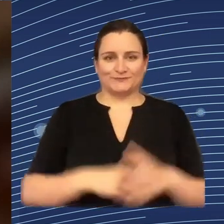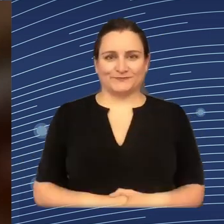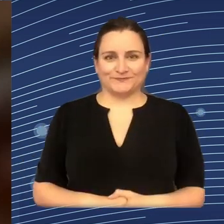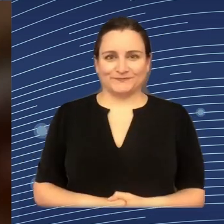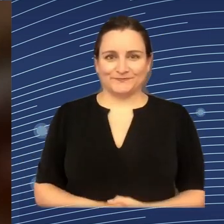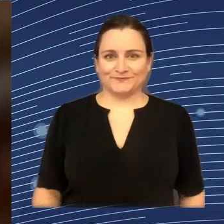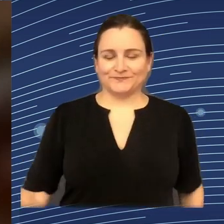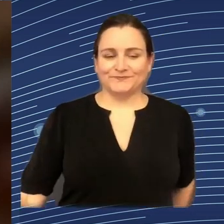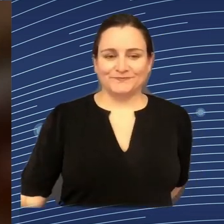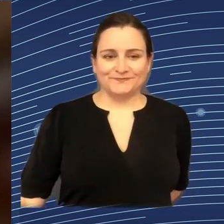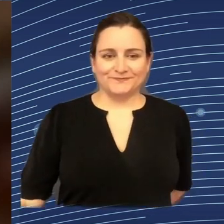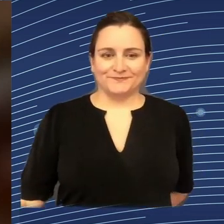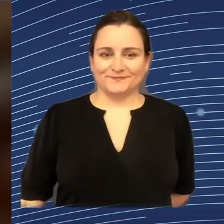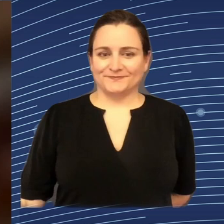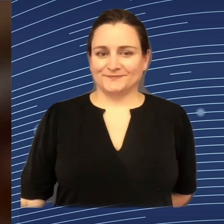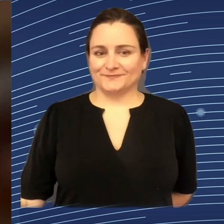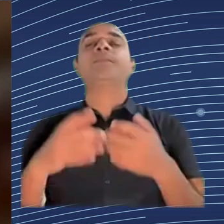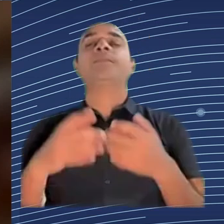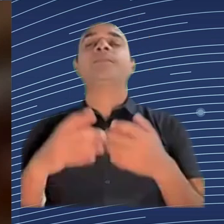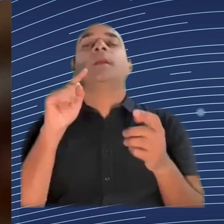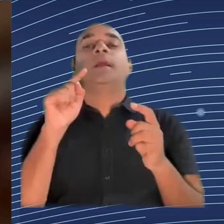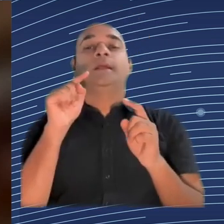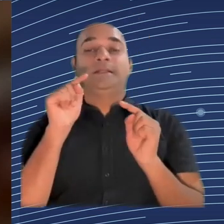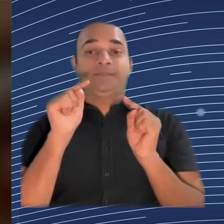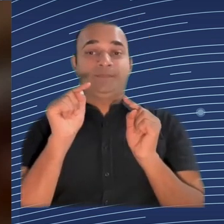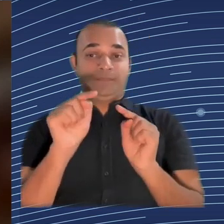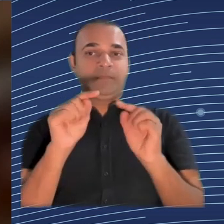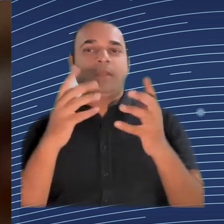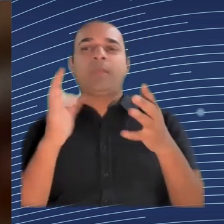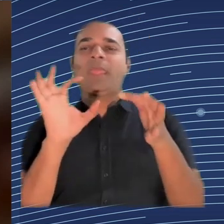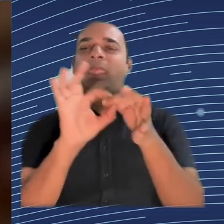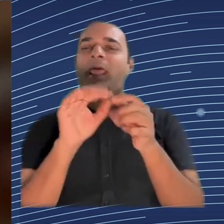that could be able to get into the nitty gritty details of these systems.